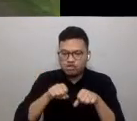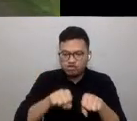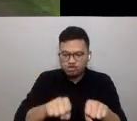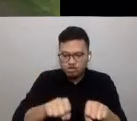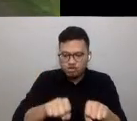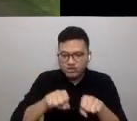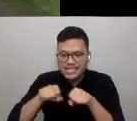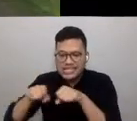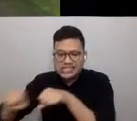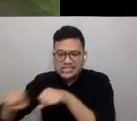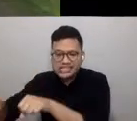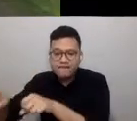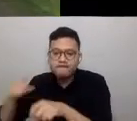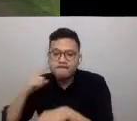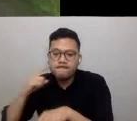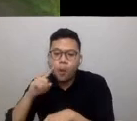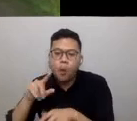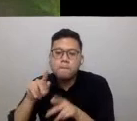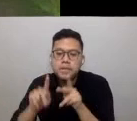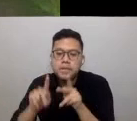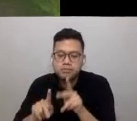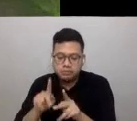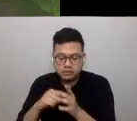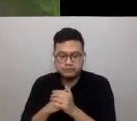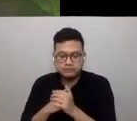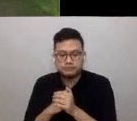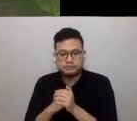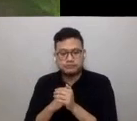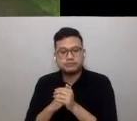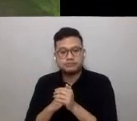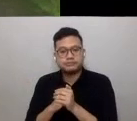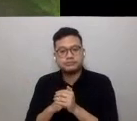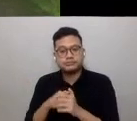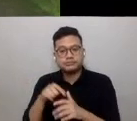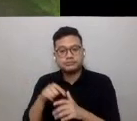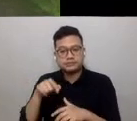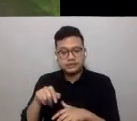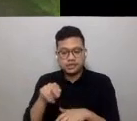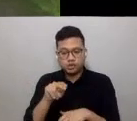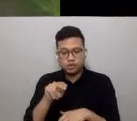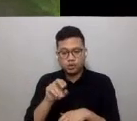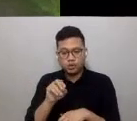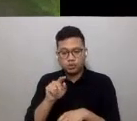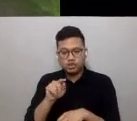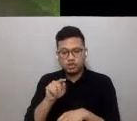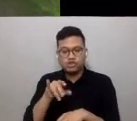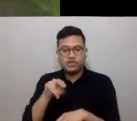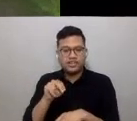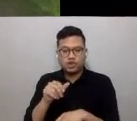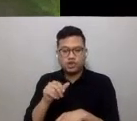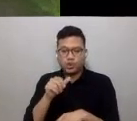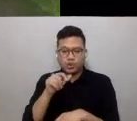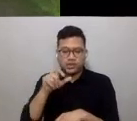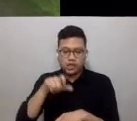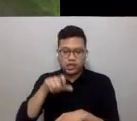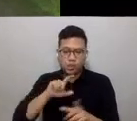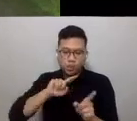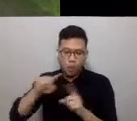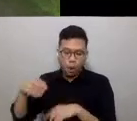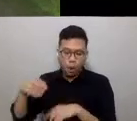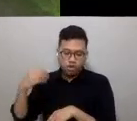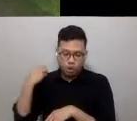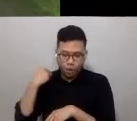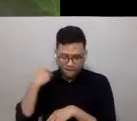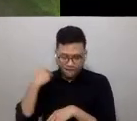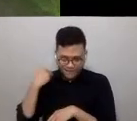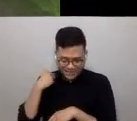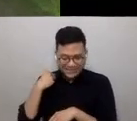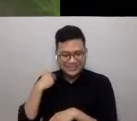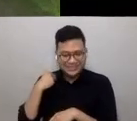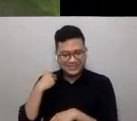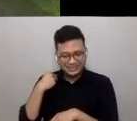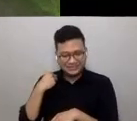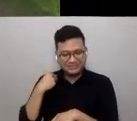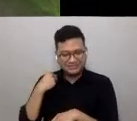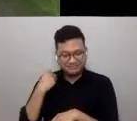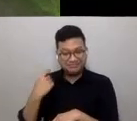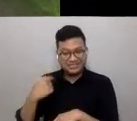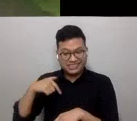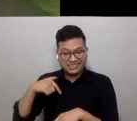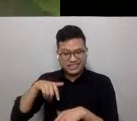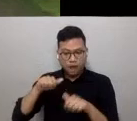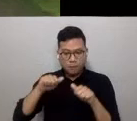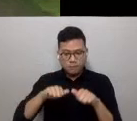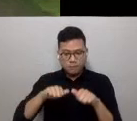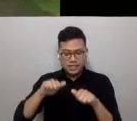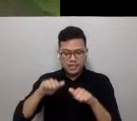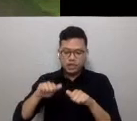As we grow accustomed to the notion that we do not need to go to the office or campus on a daily basis, the ability to